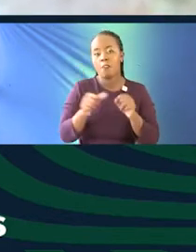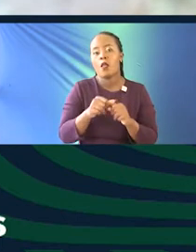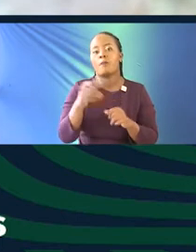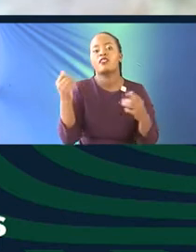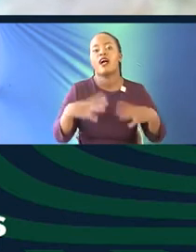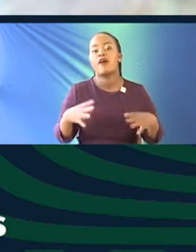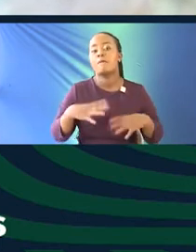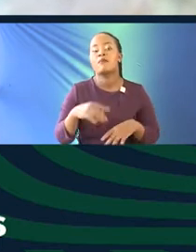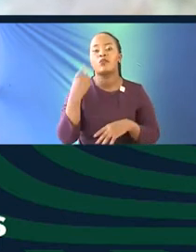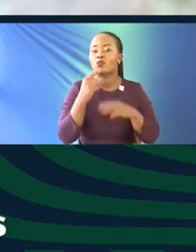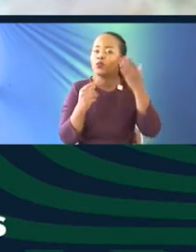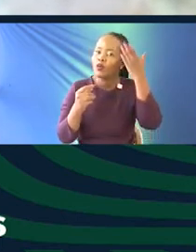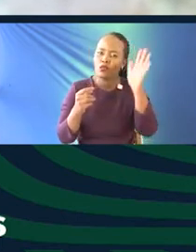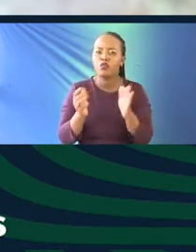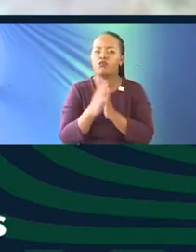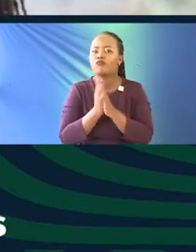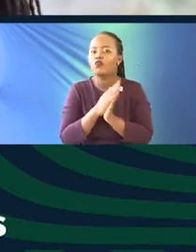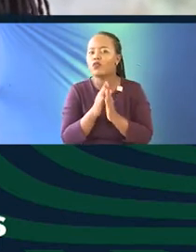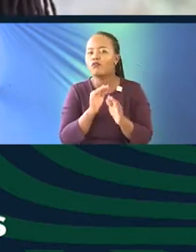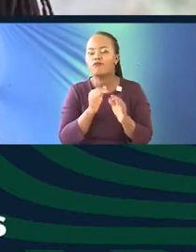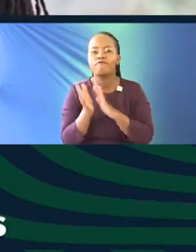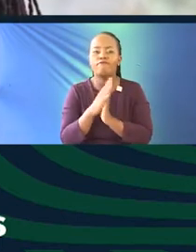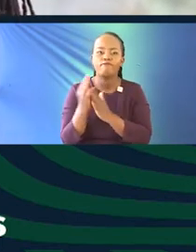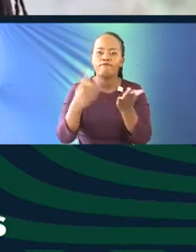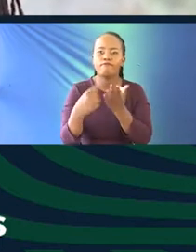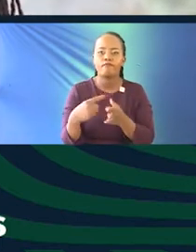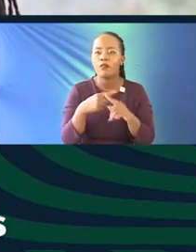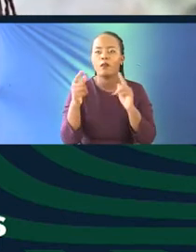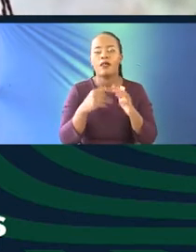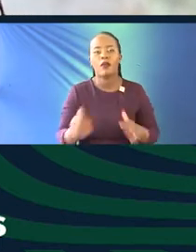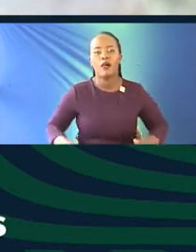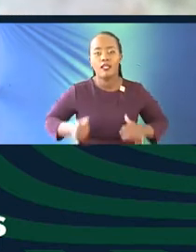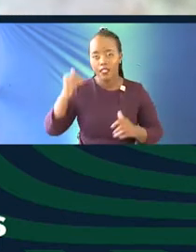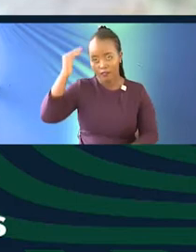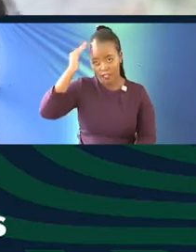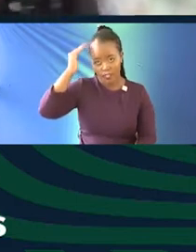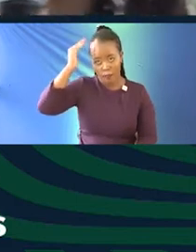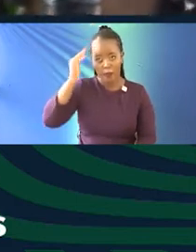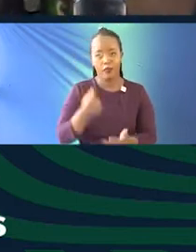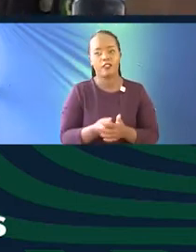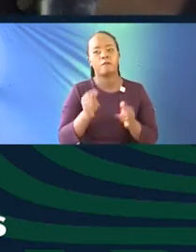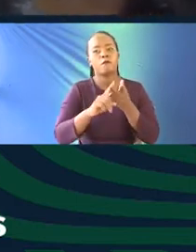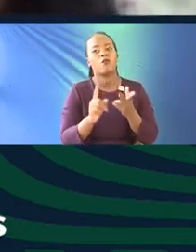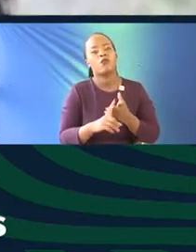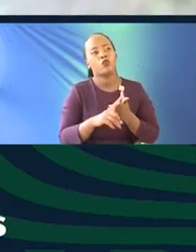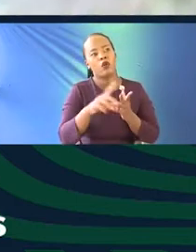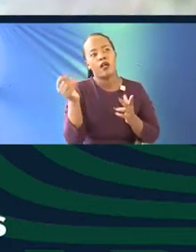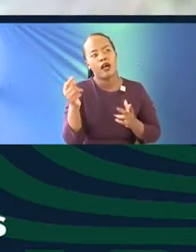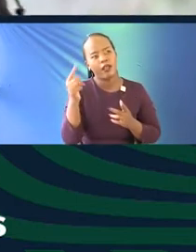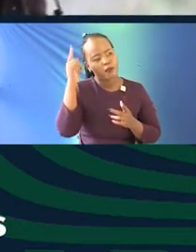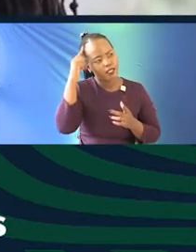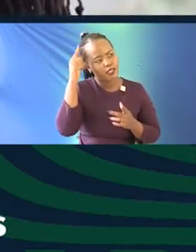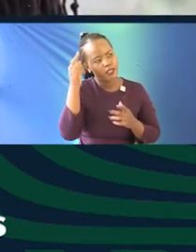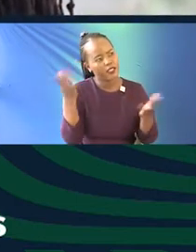do not define themselves as storytellers but are our living memory. And then Harriet, I am just blown away. I was thinking